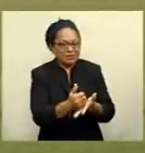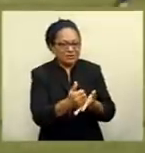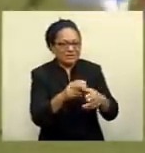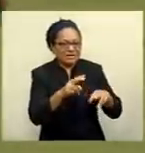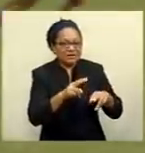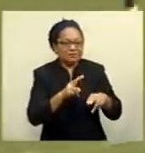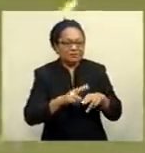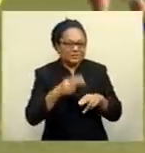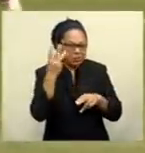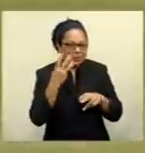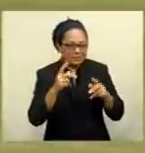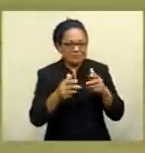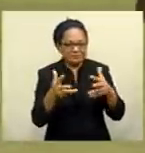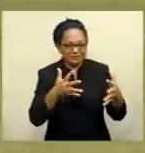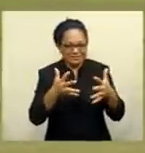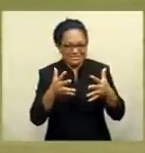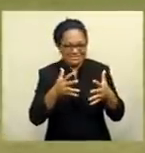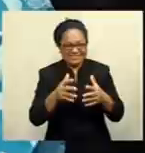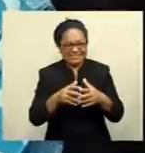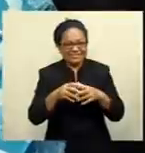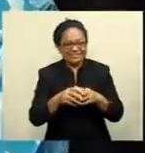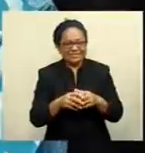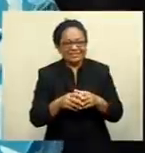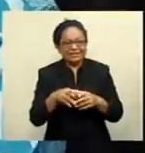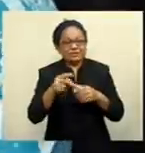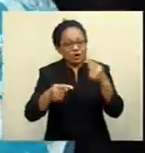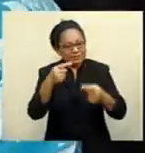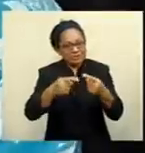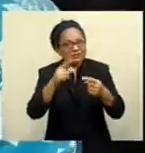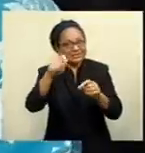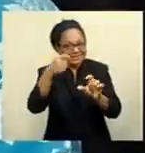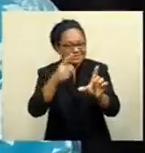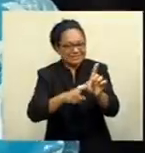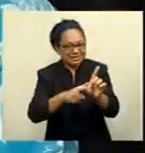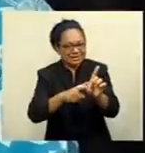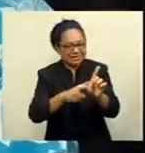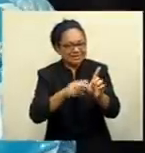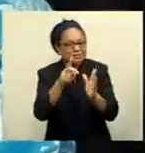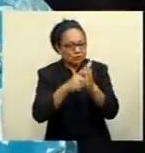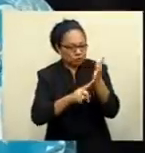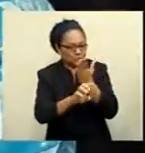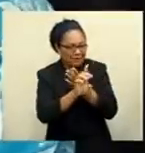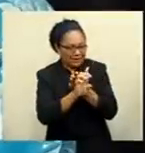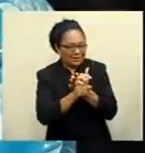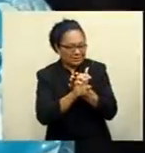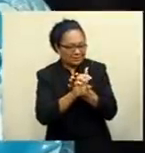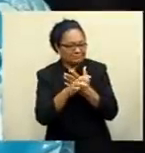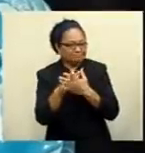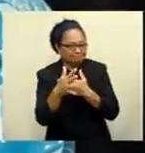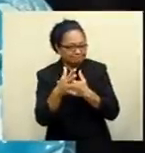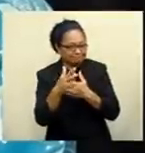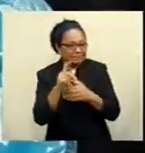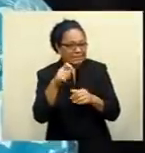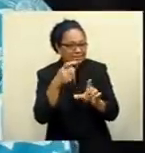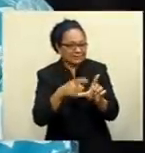test next year. In June, hopefully, Fiji rugby will be sorting out